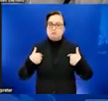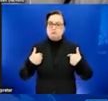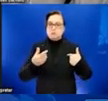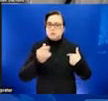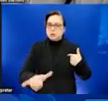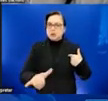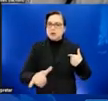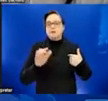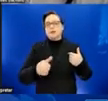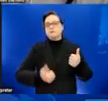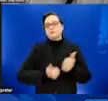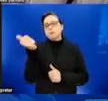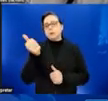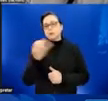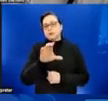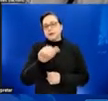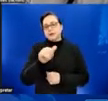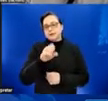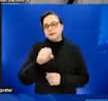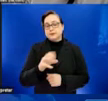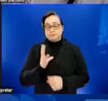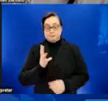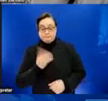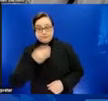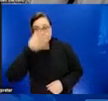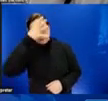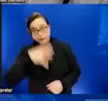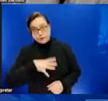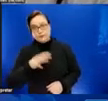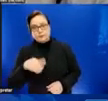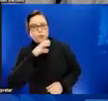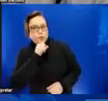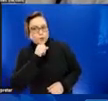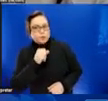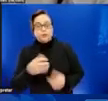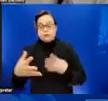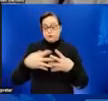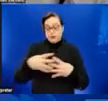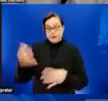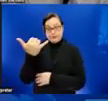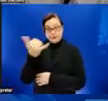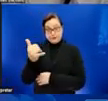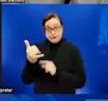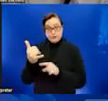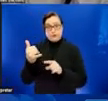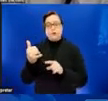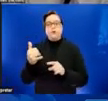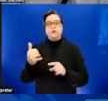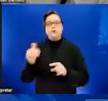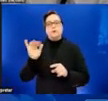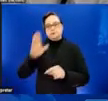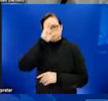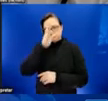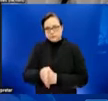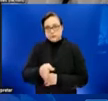by bisexual men, which is represented in the burnt orange. The gray and yellow portions of the bar represent heterosexuals, both men